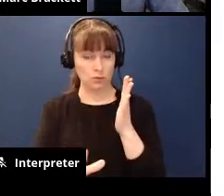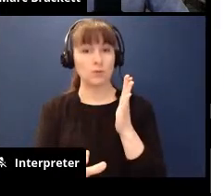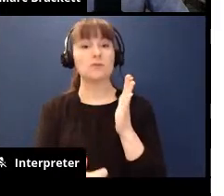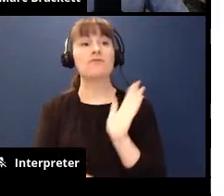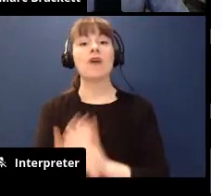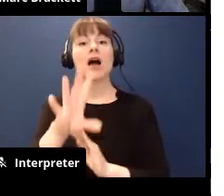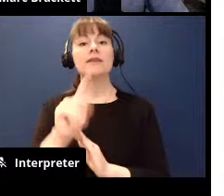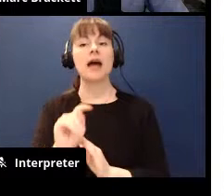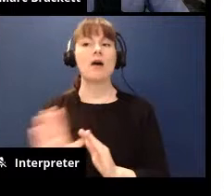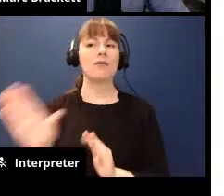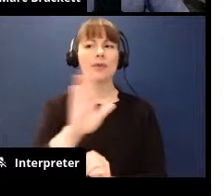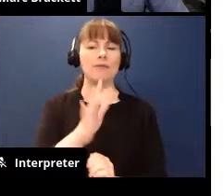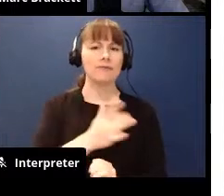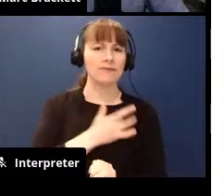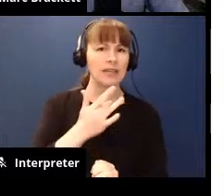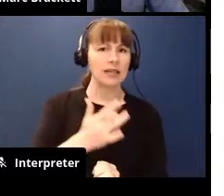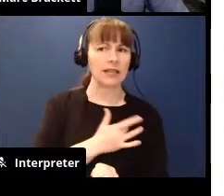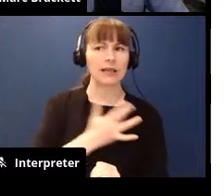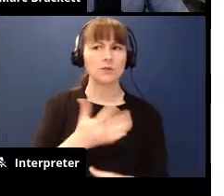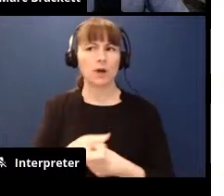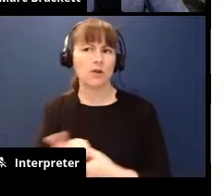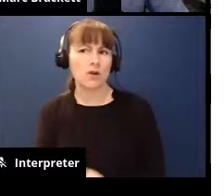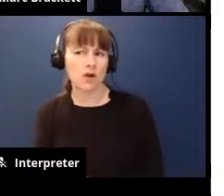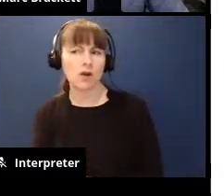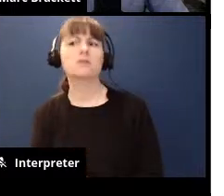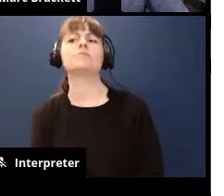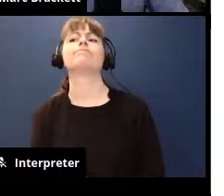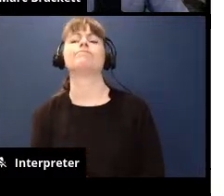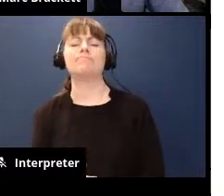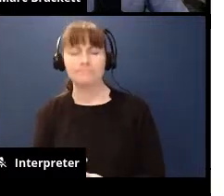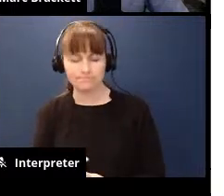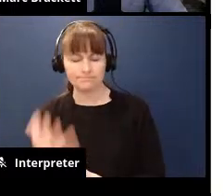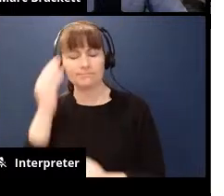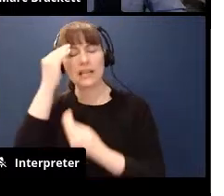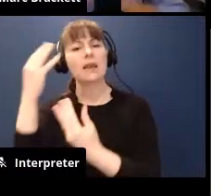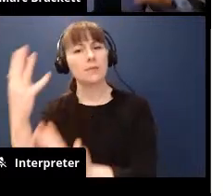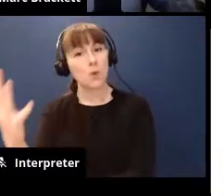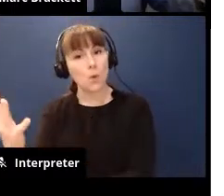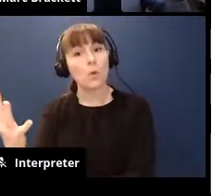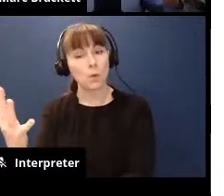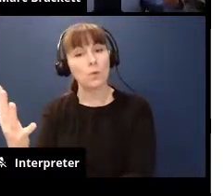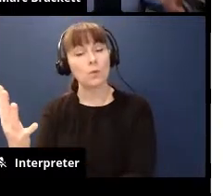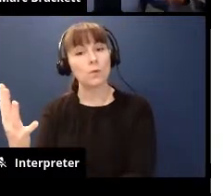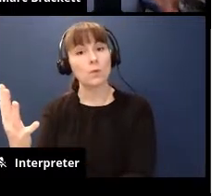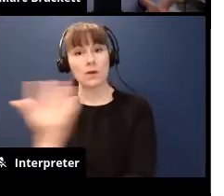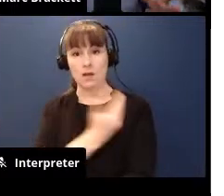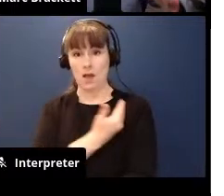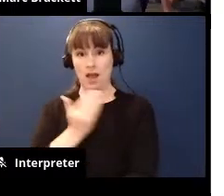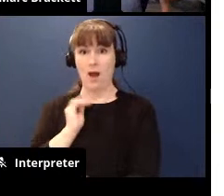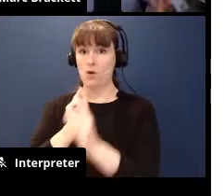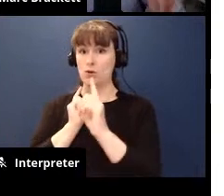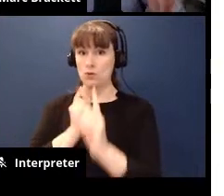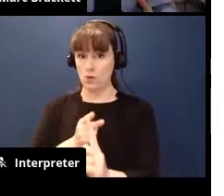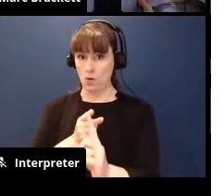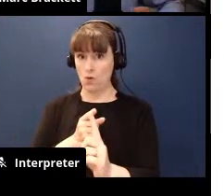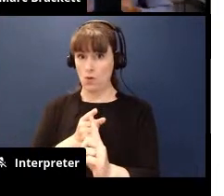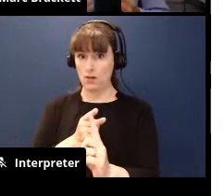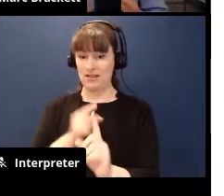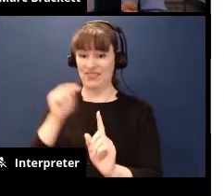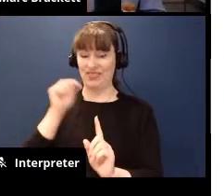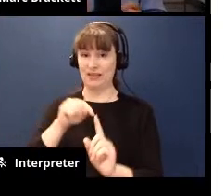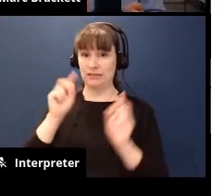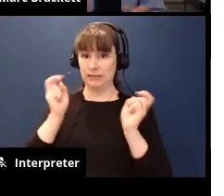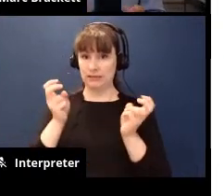what the student is feeling and what's the cause of that feeling letting them know you know that our goal here is for this